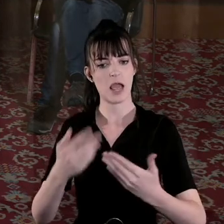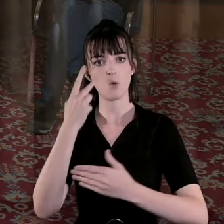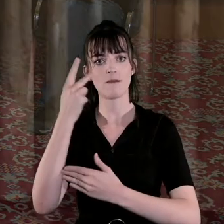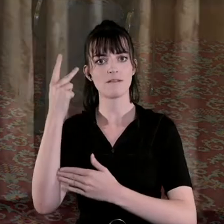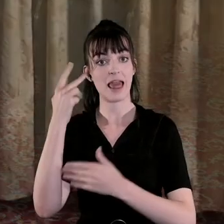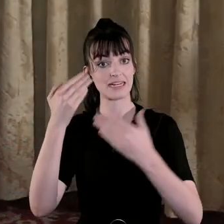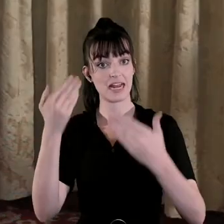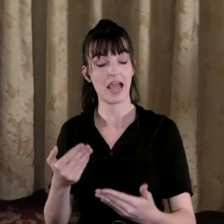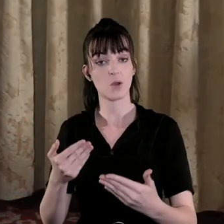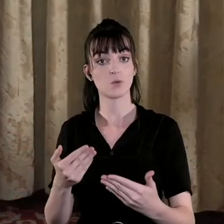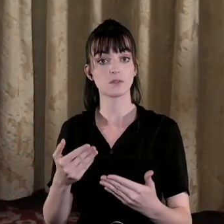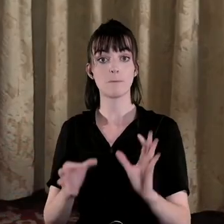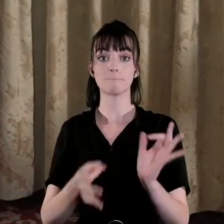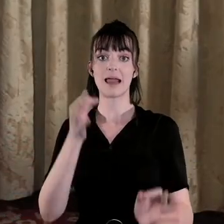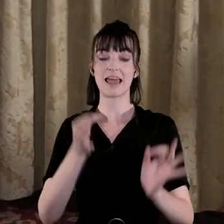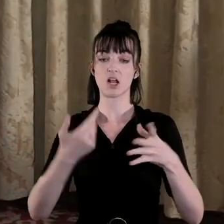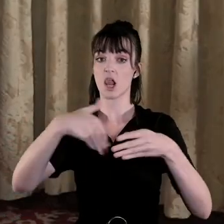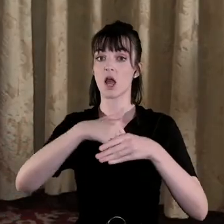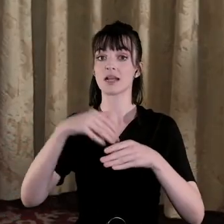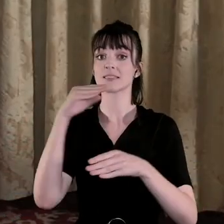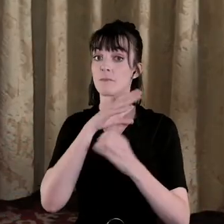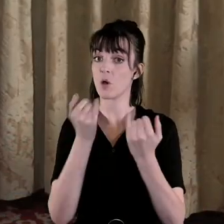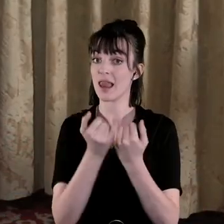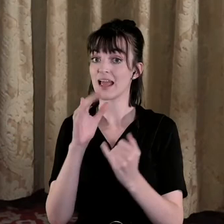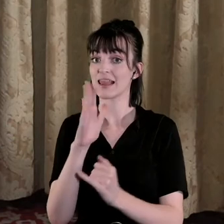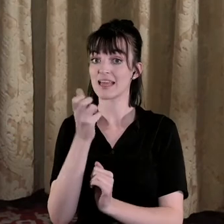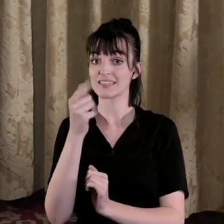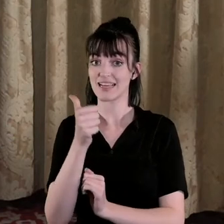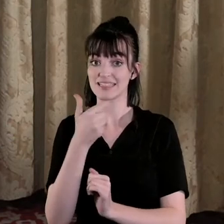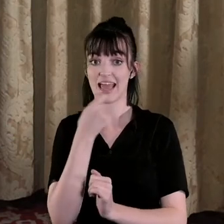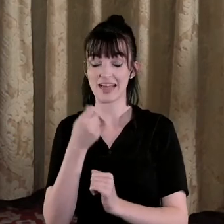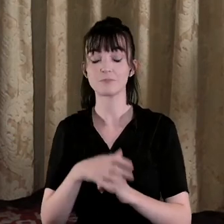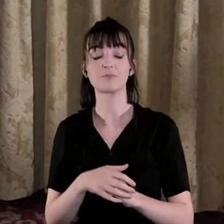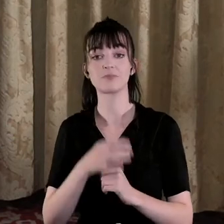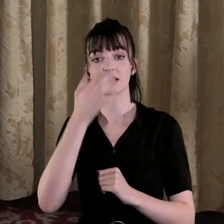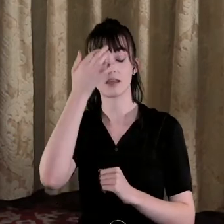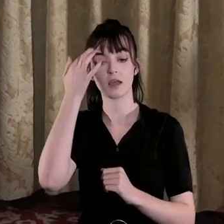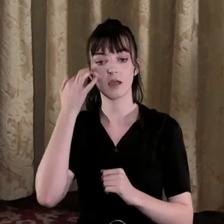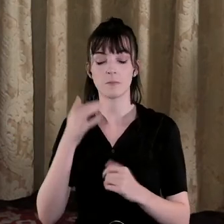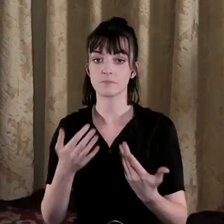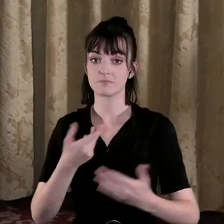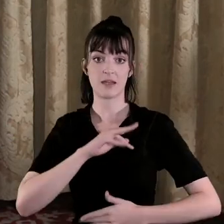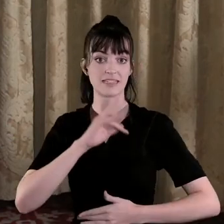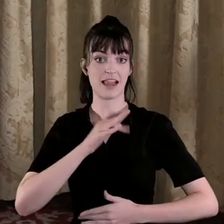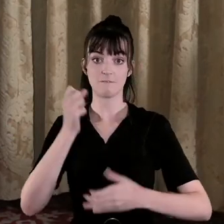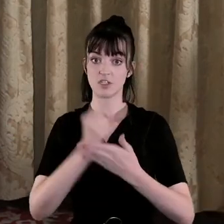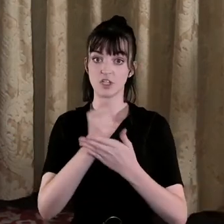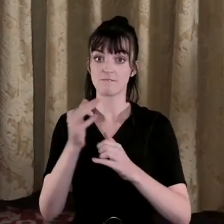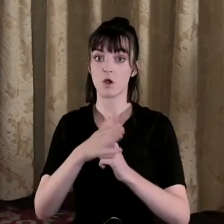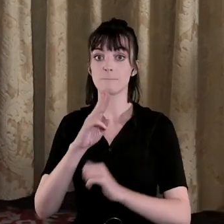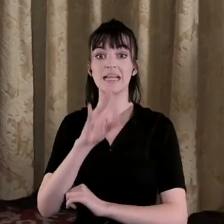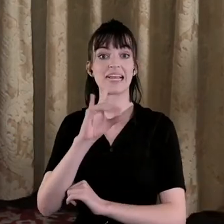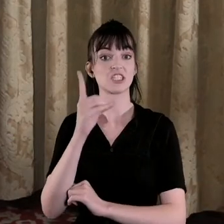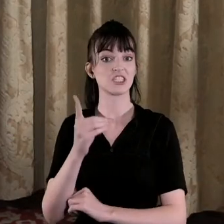now I think the political context is very important as Linda suggests I mean I was doing my PhD in the